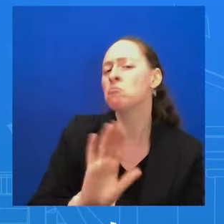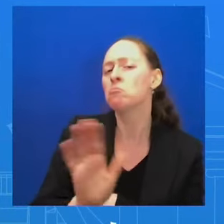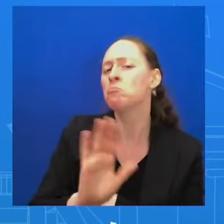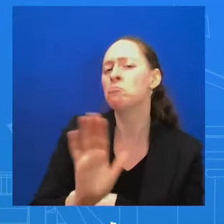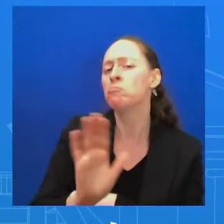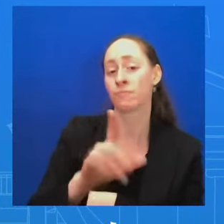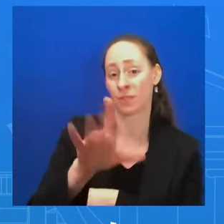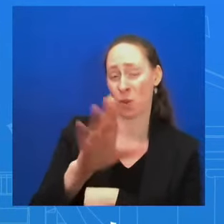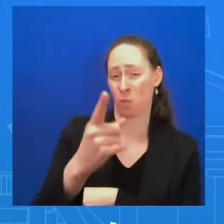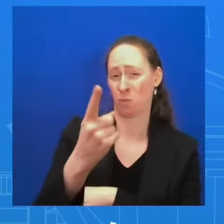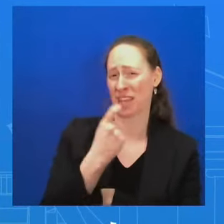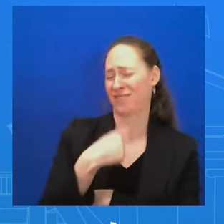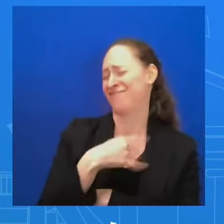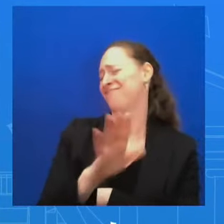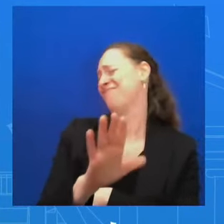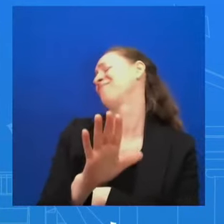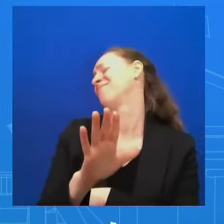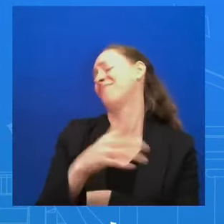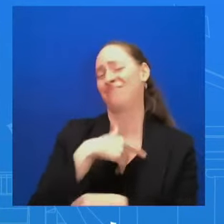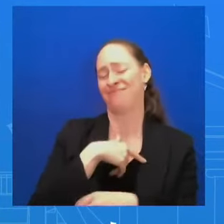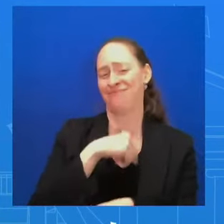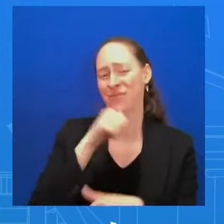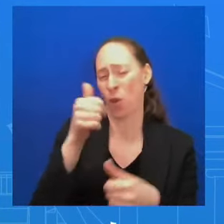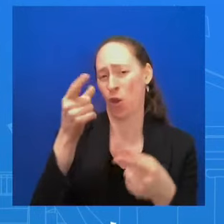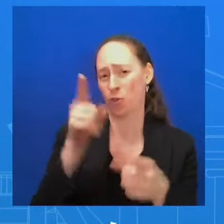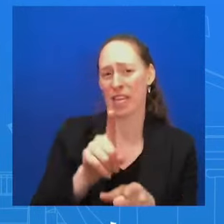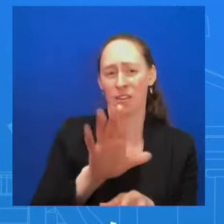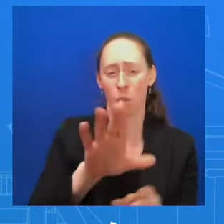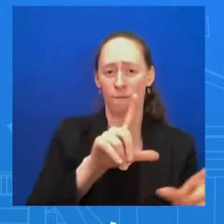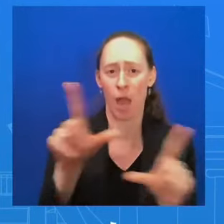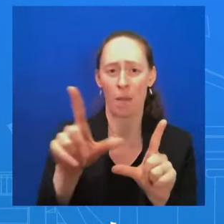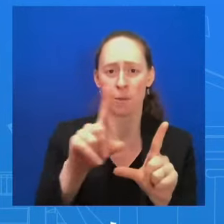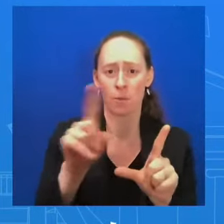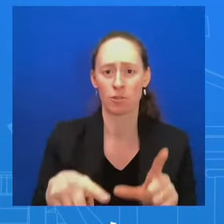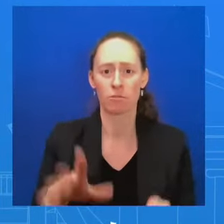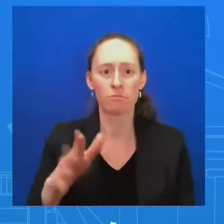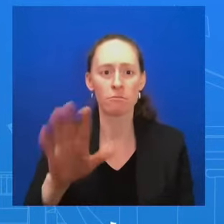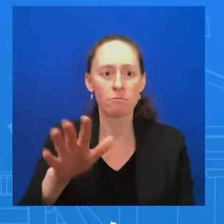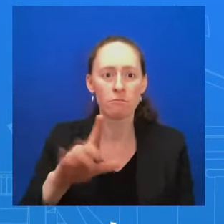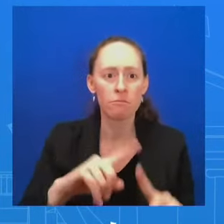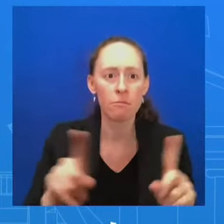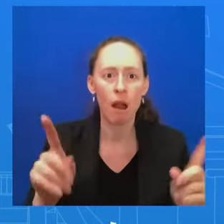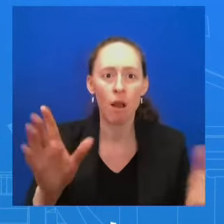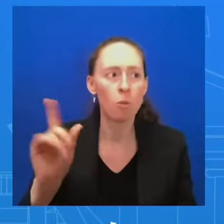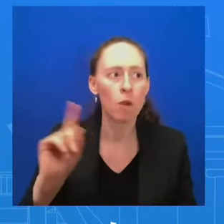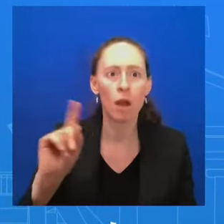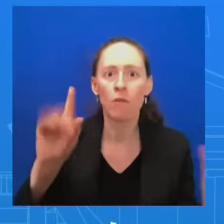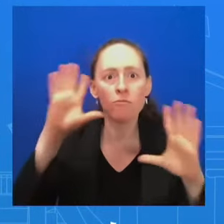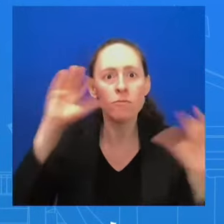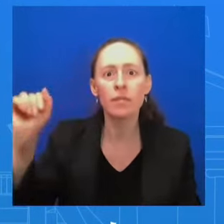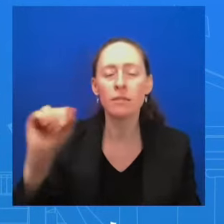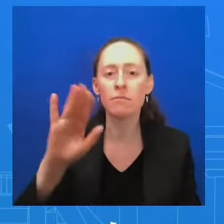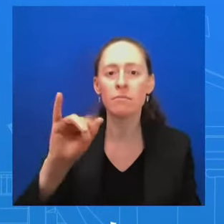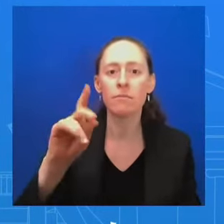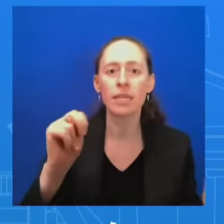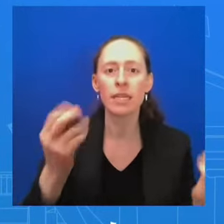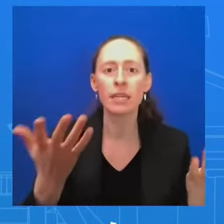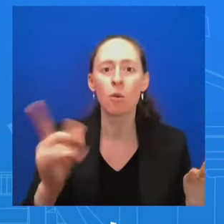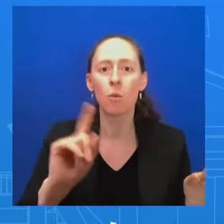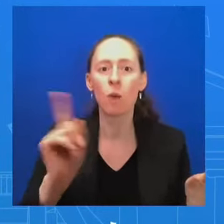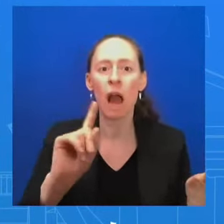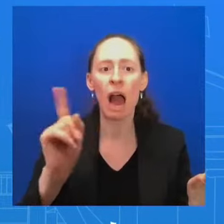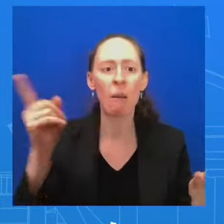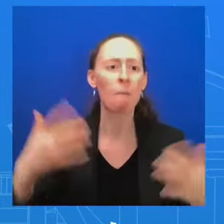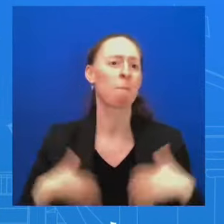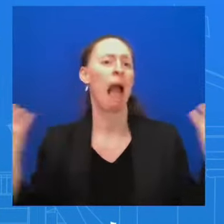then. Where is President Biden on any of this? When he wants to talk about how angry he is or frustrated he is about